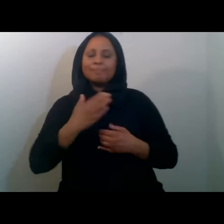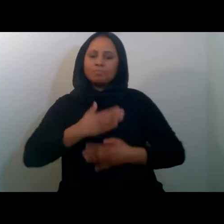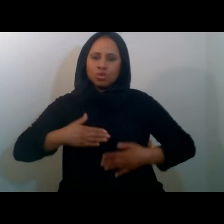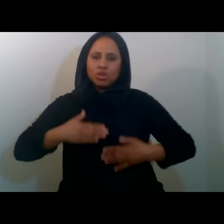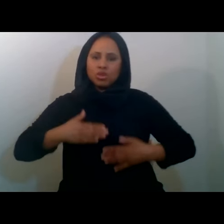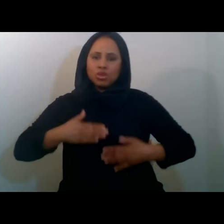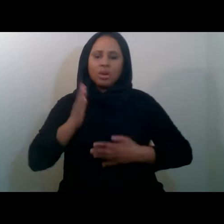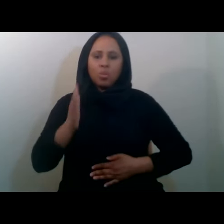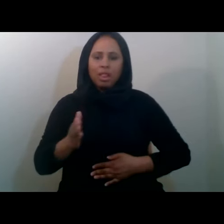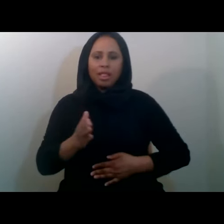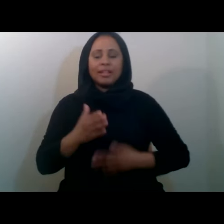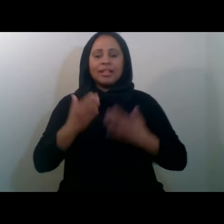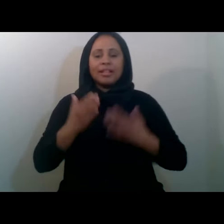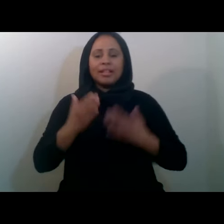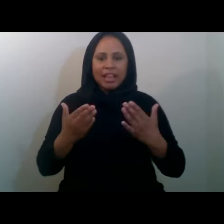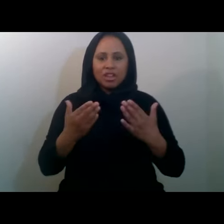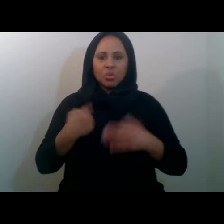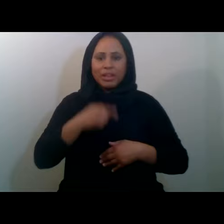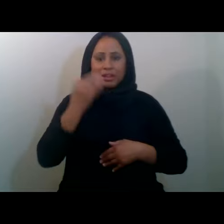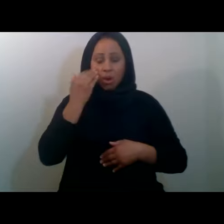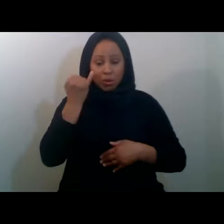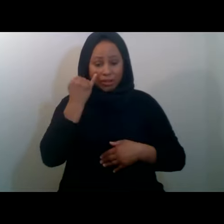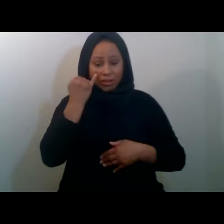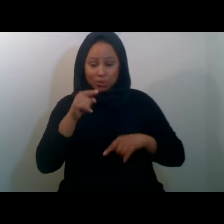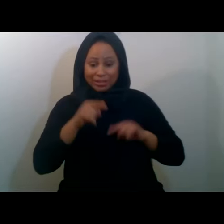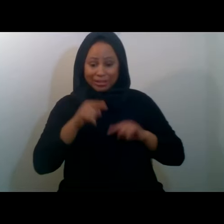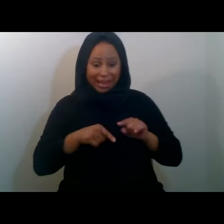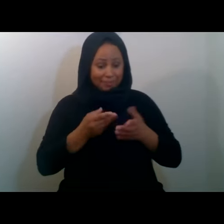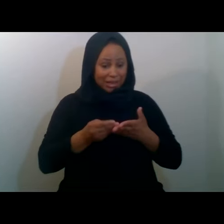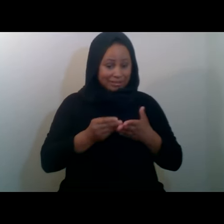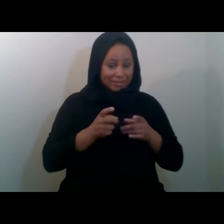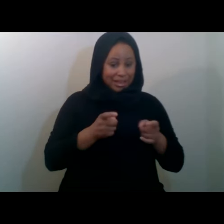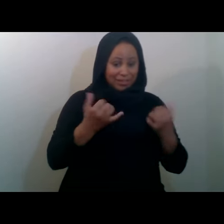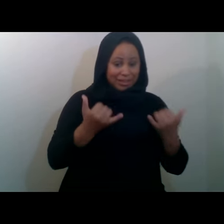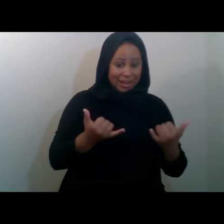for your generosity. We know that if you can't give now, you will give in the future.